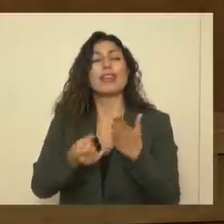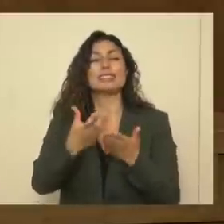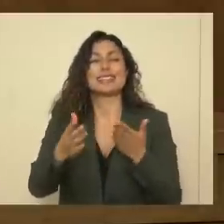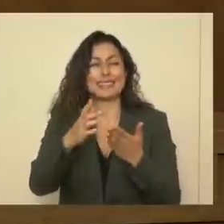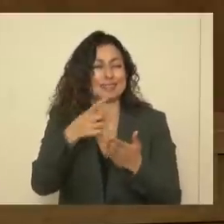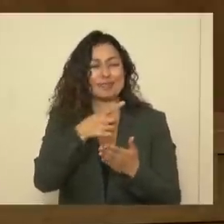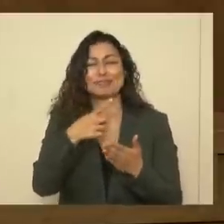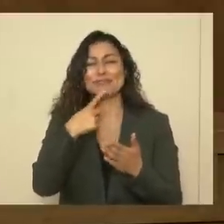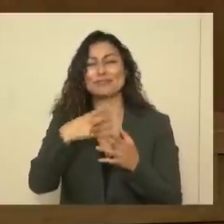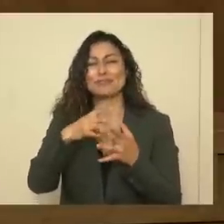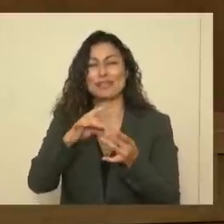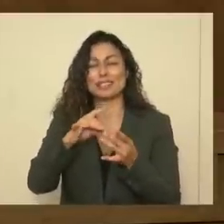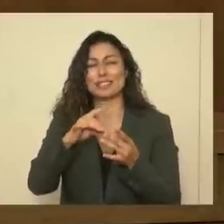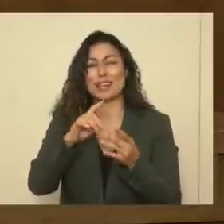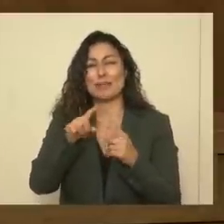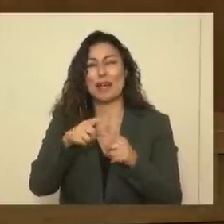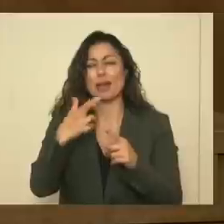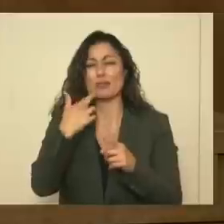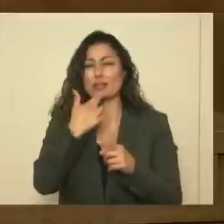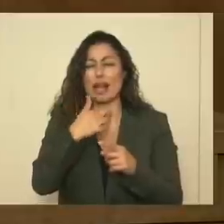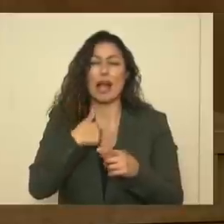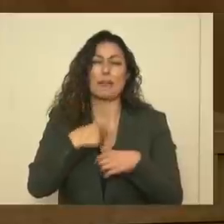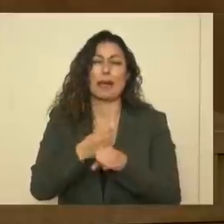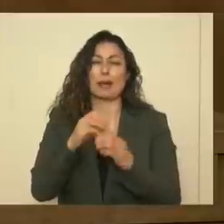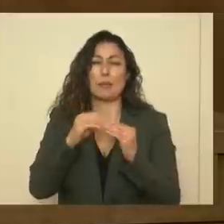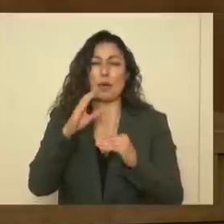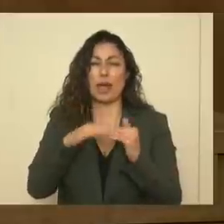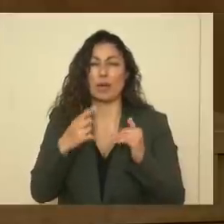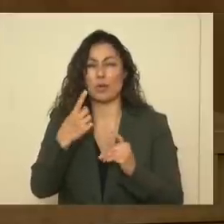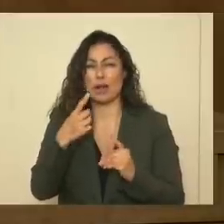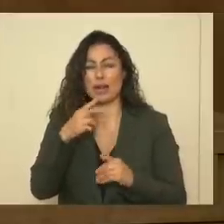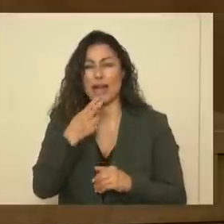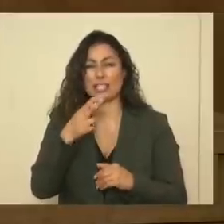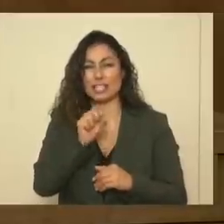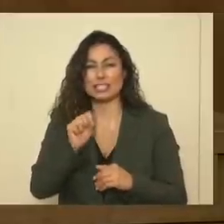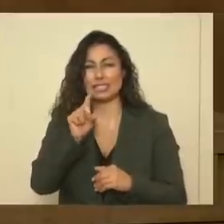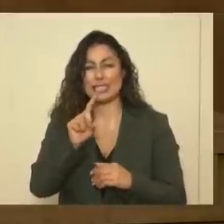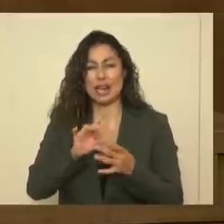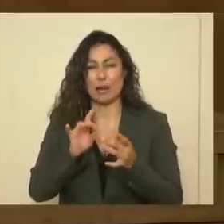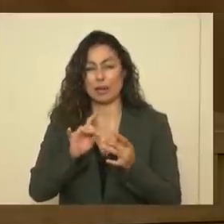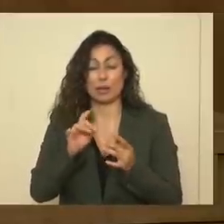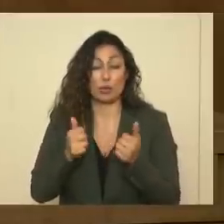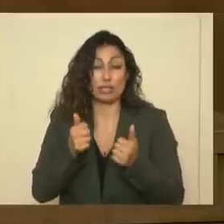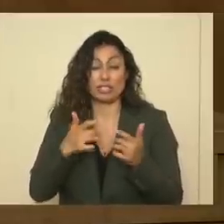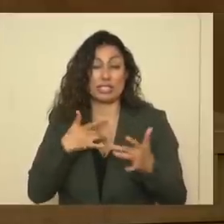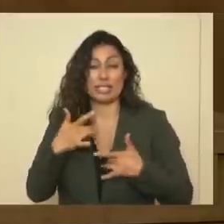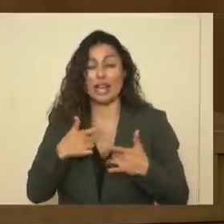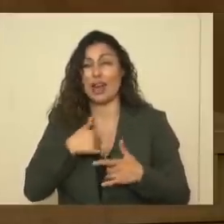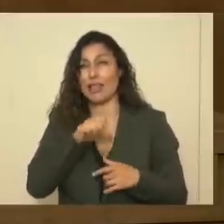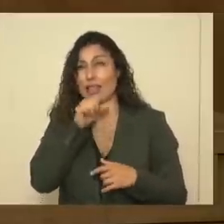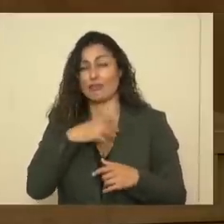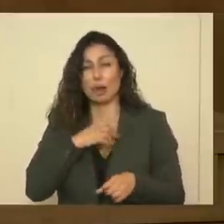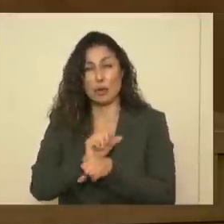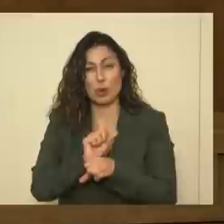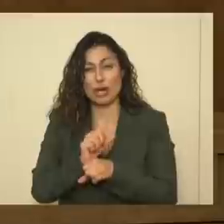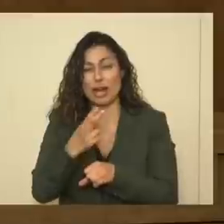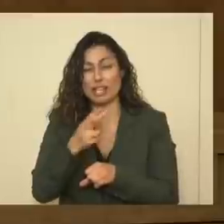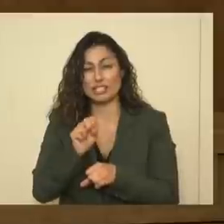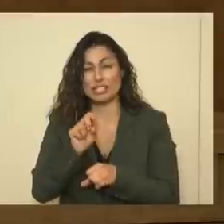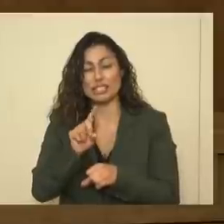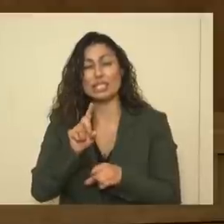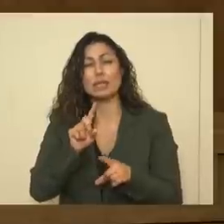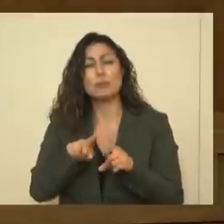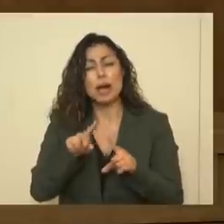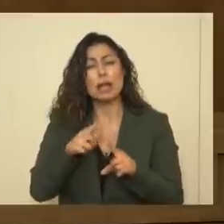I guess I get to make more than one HSD comment today, which is very exciting to me because I love my work at the Human Services Department. But we are